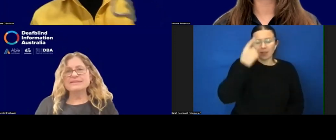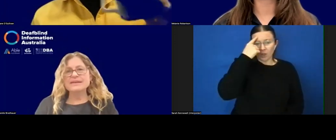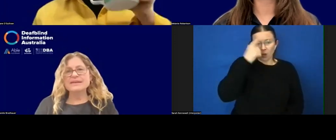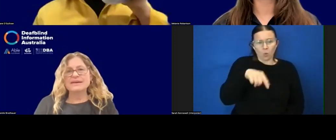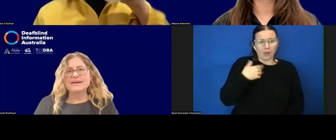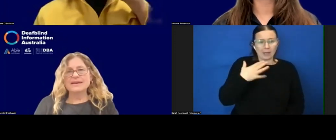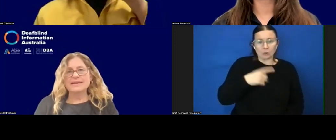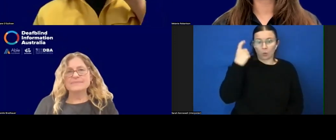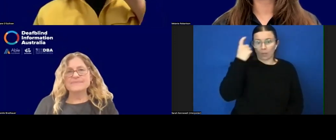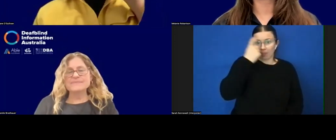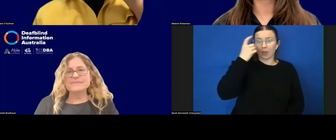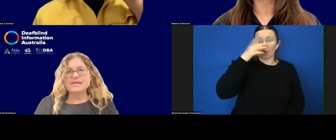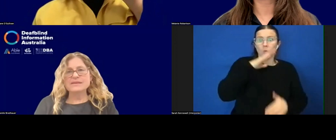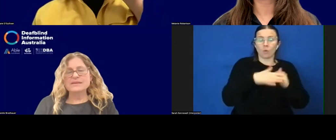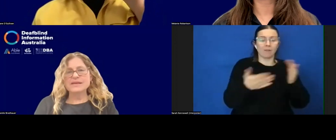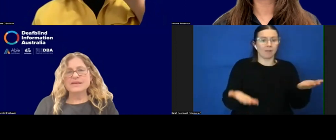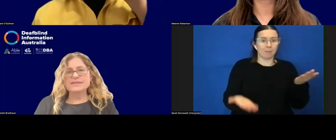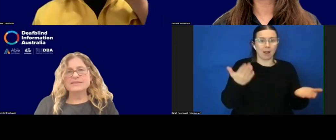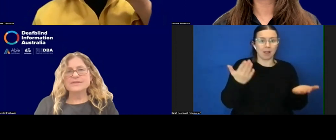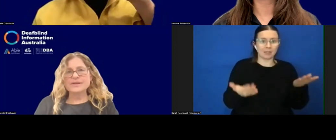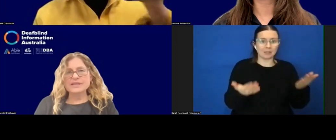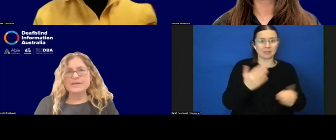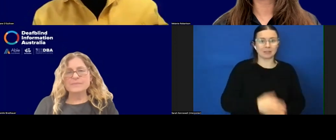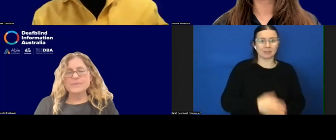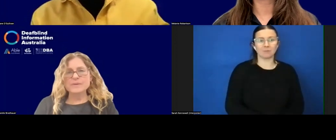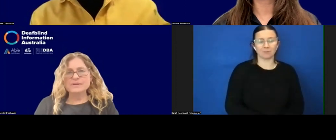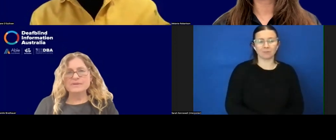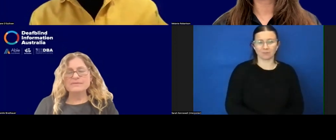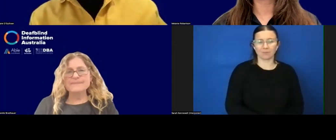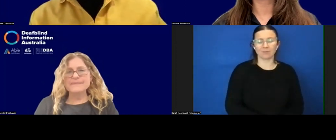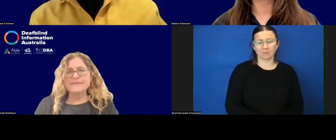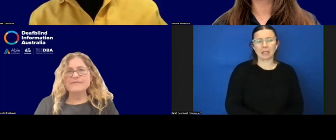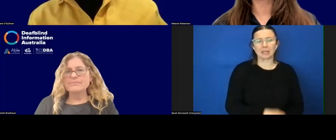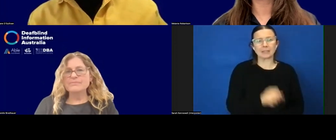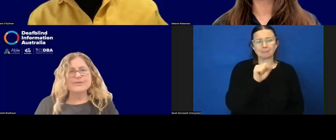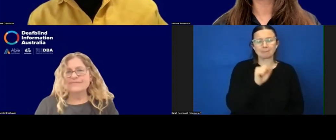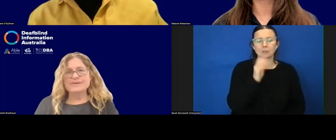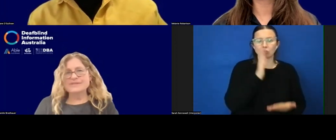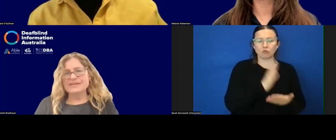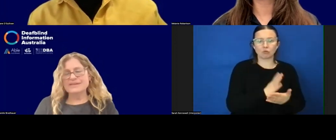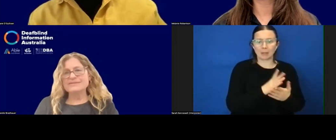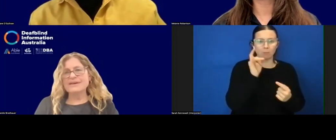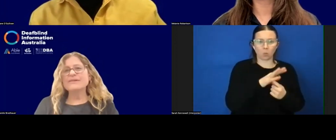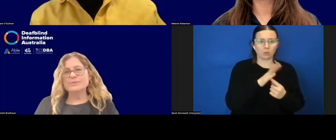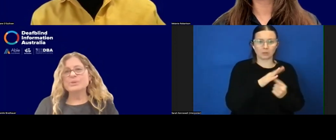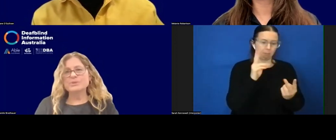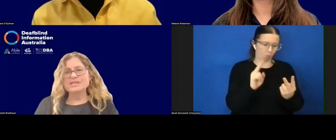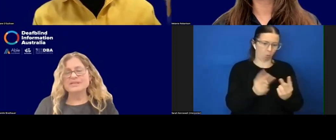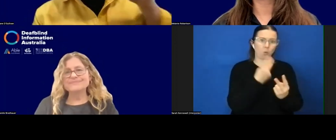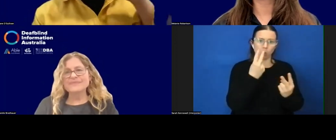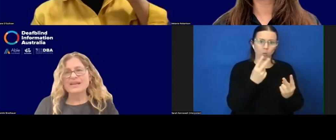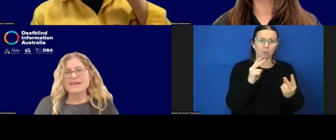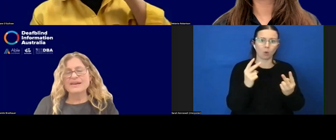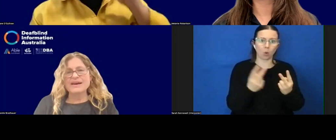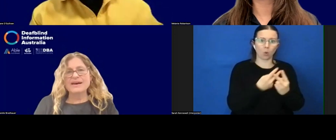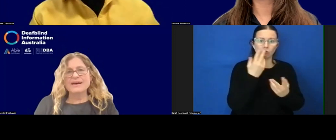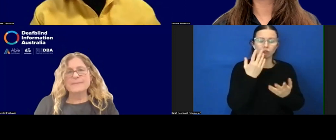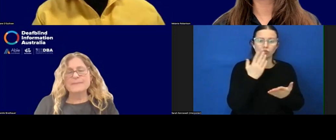balance. It's, it's certainly important. Both of those things are important.